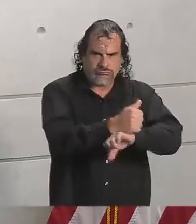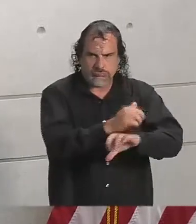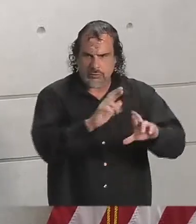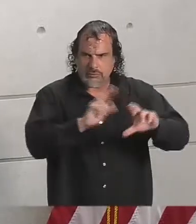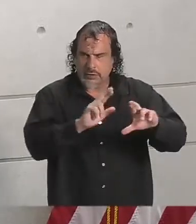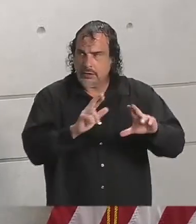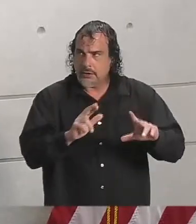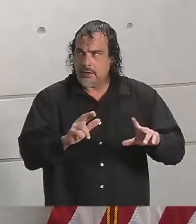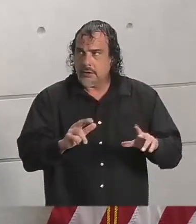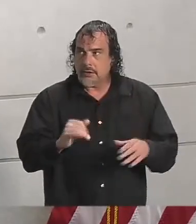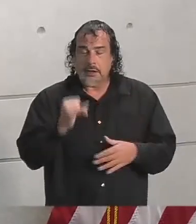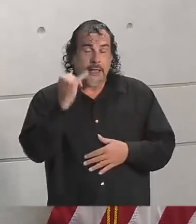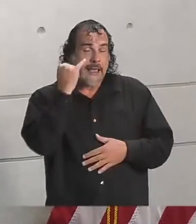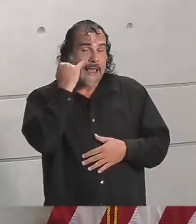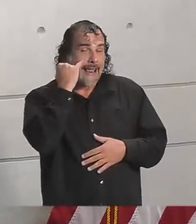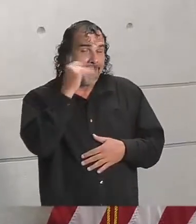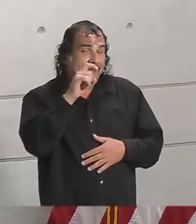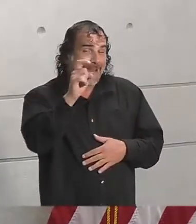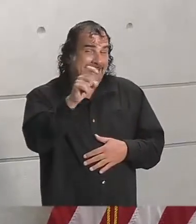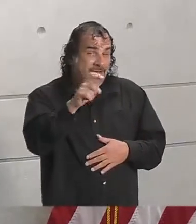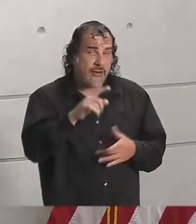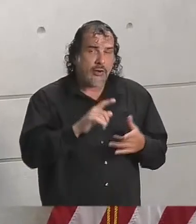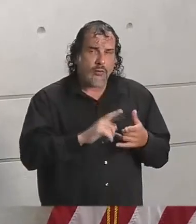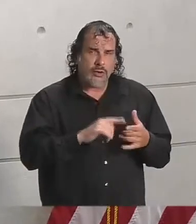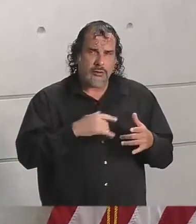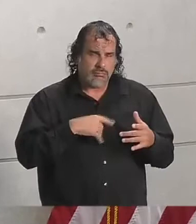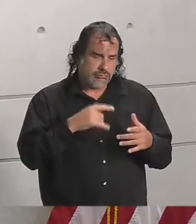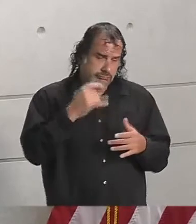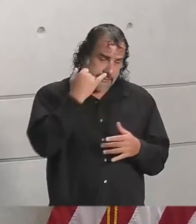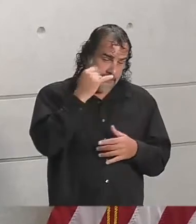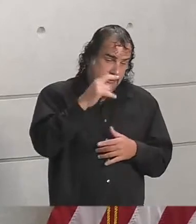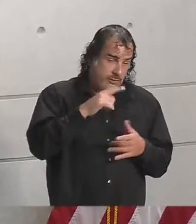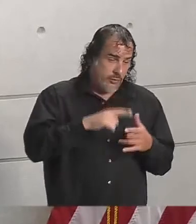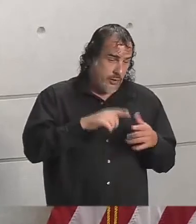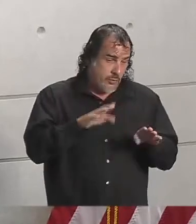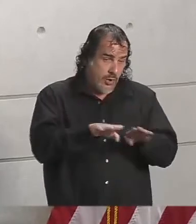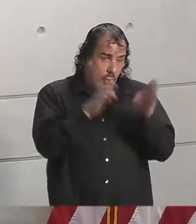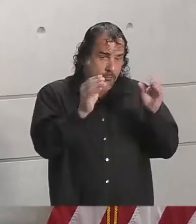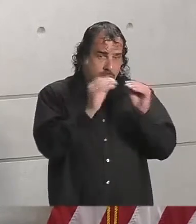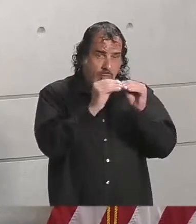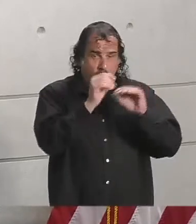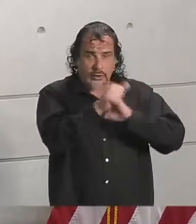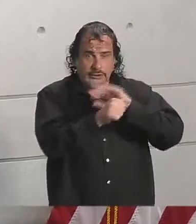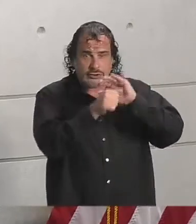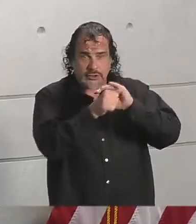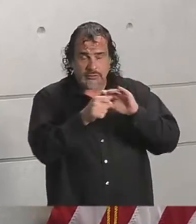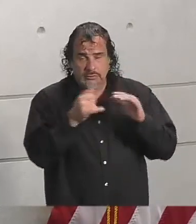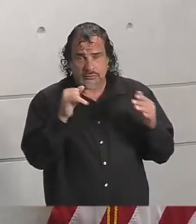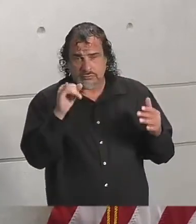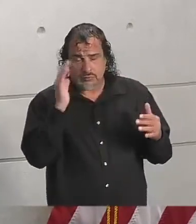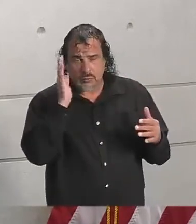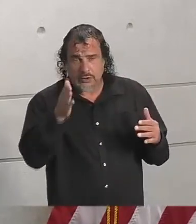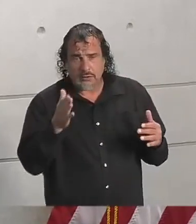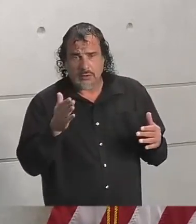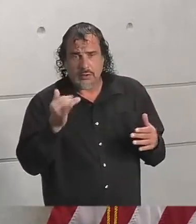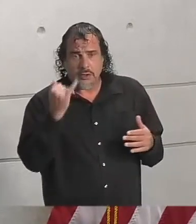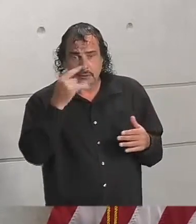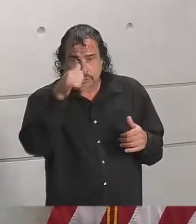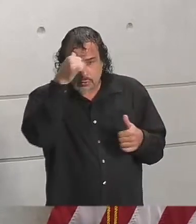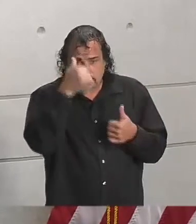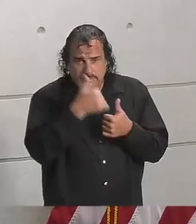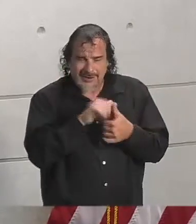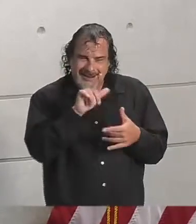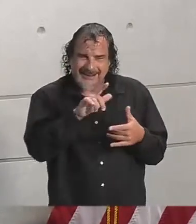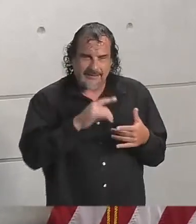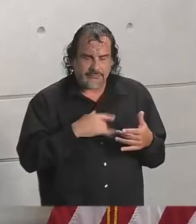storm? Should it become necessary, we will ensure that more shelters are open. If you'll remember, and this is the challenge